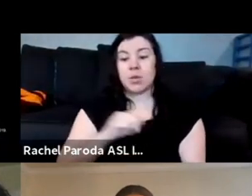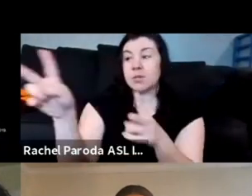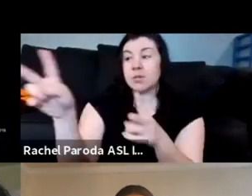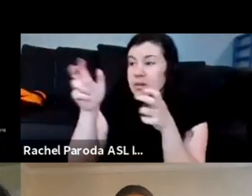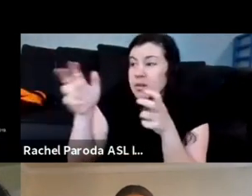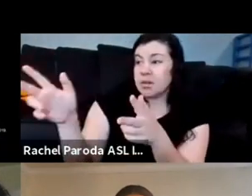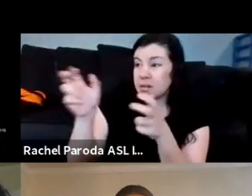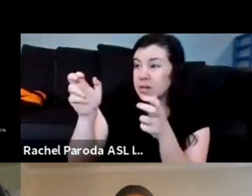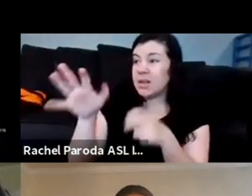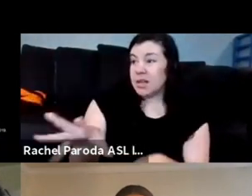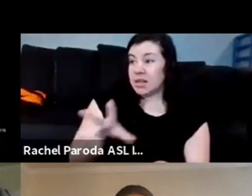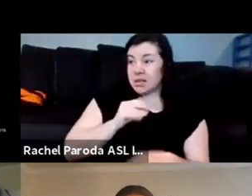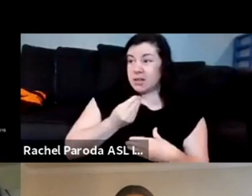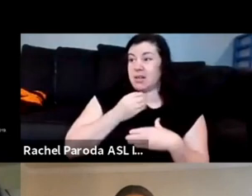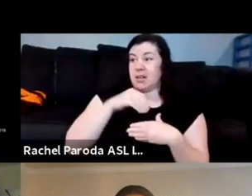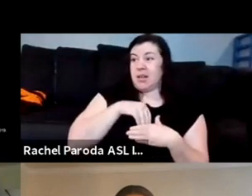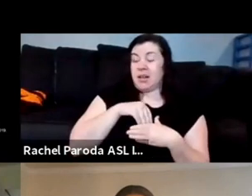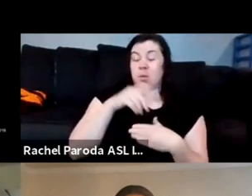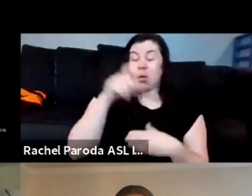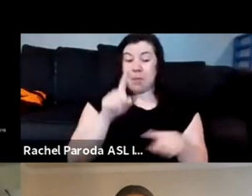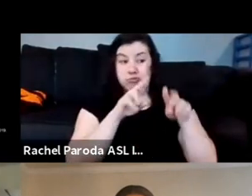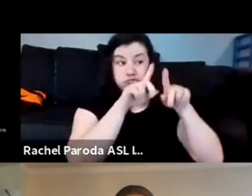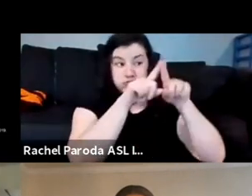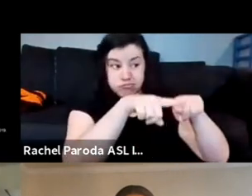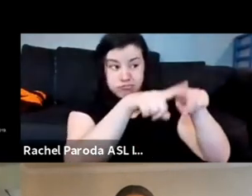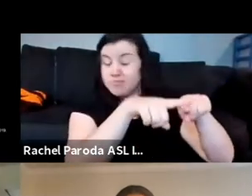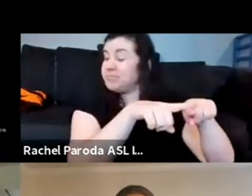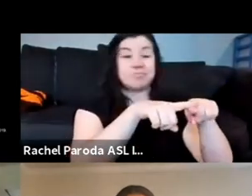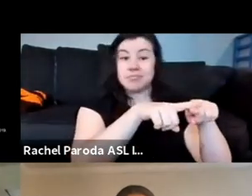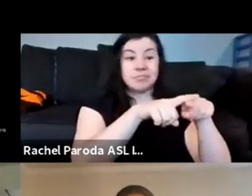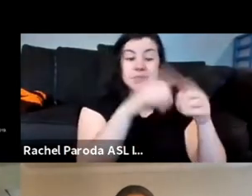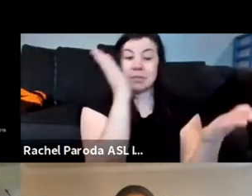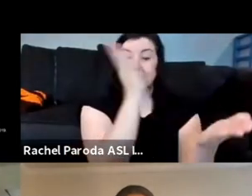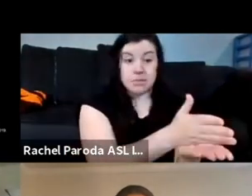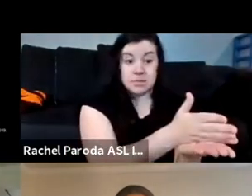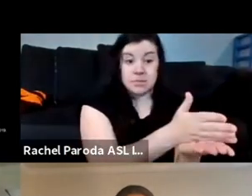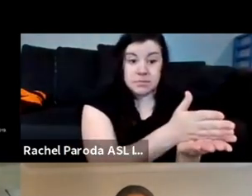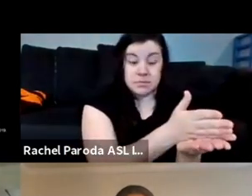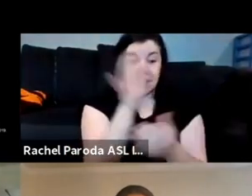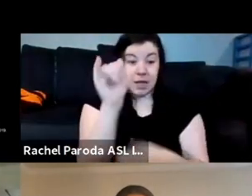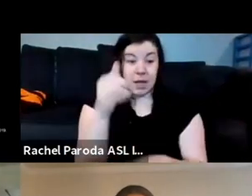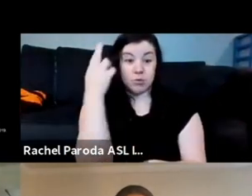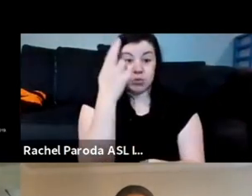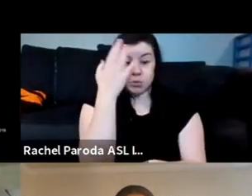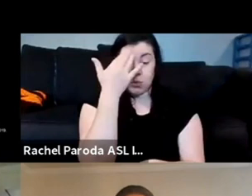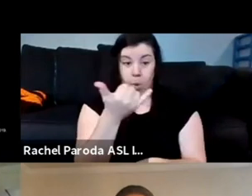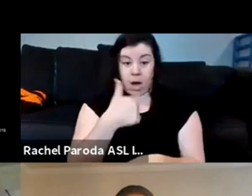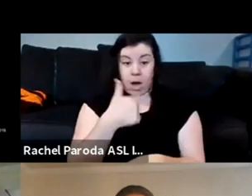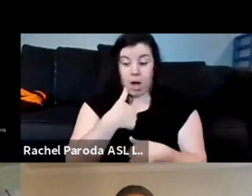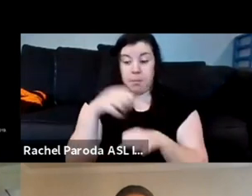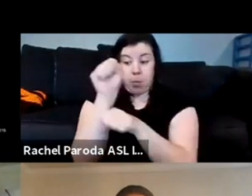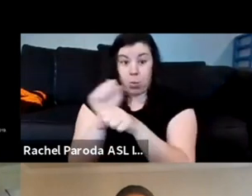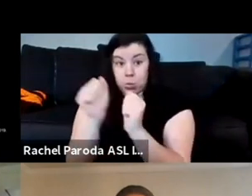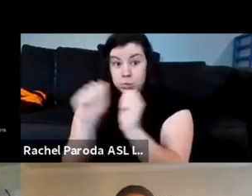to start um not relying on that you know one of the reasons that i even started working with the museum was because